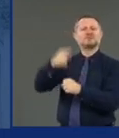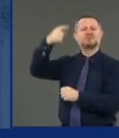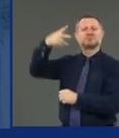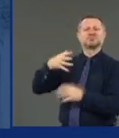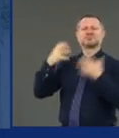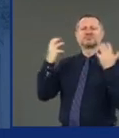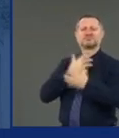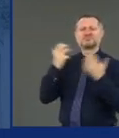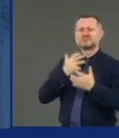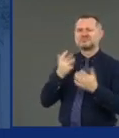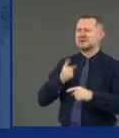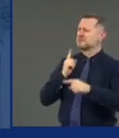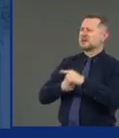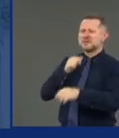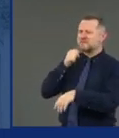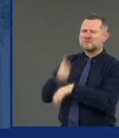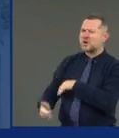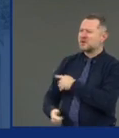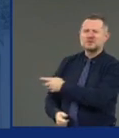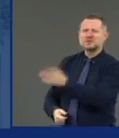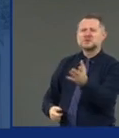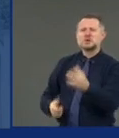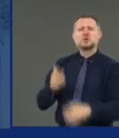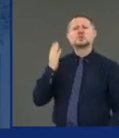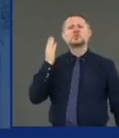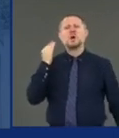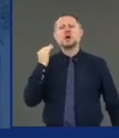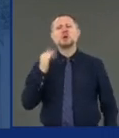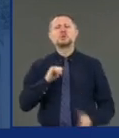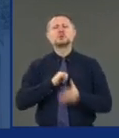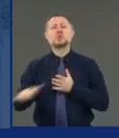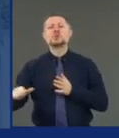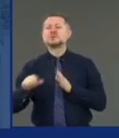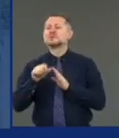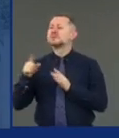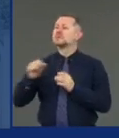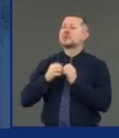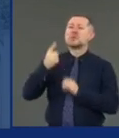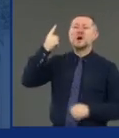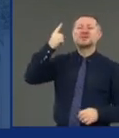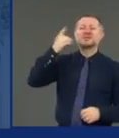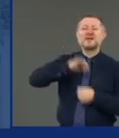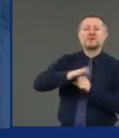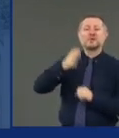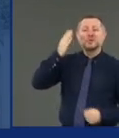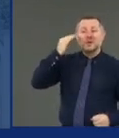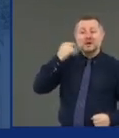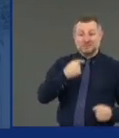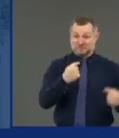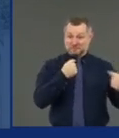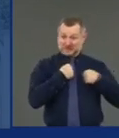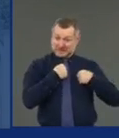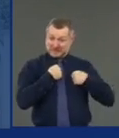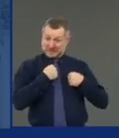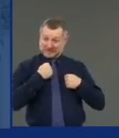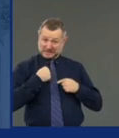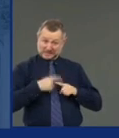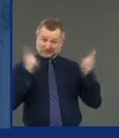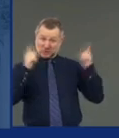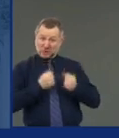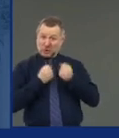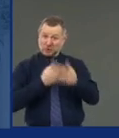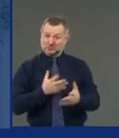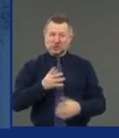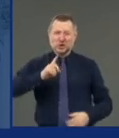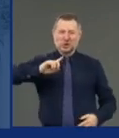own. Why did New York have so many cases? It's nothing about New York. It's because the virus